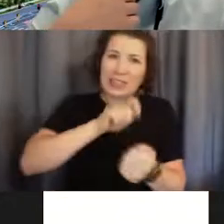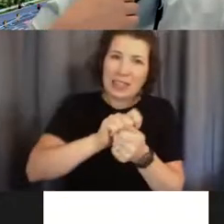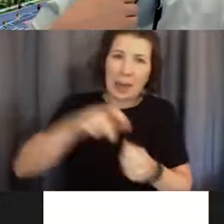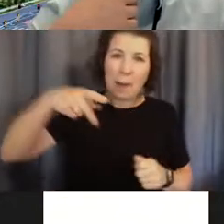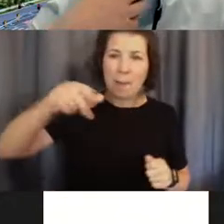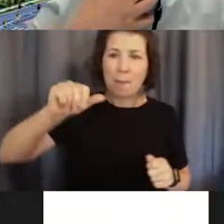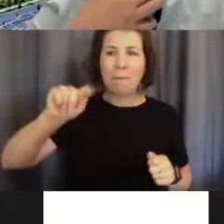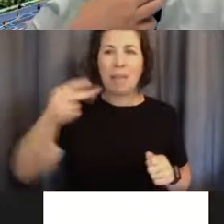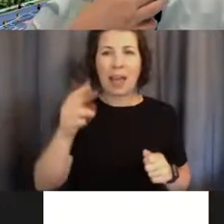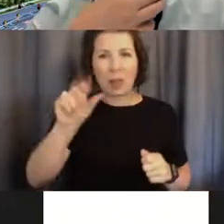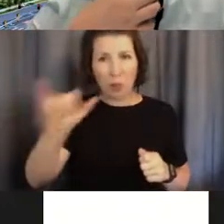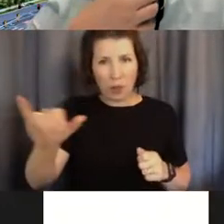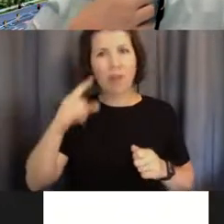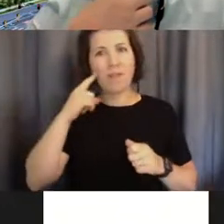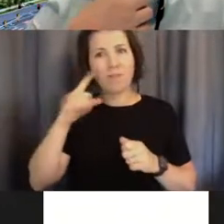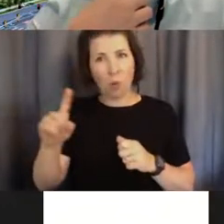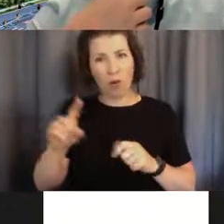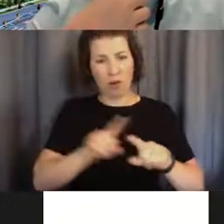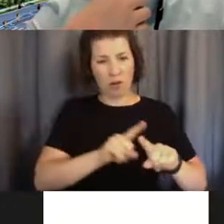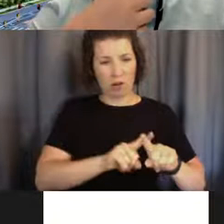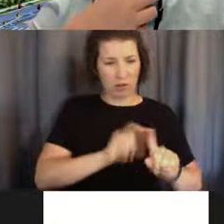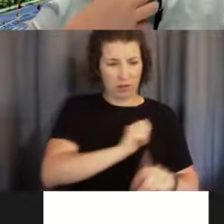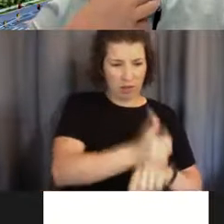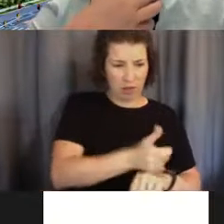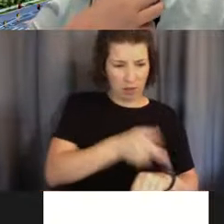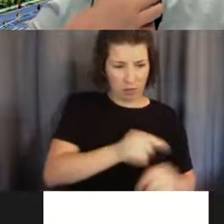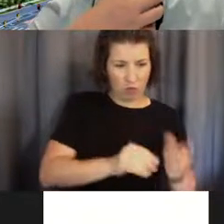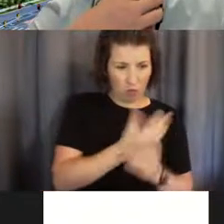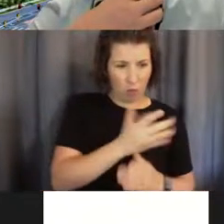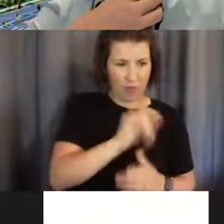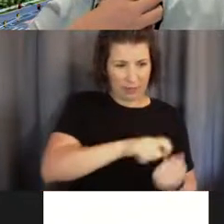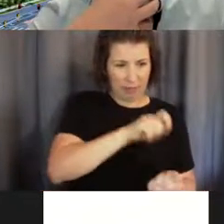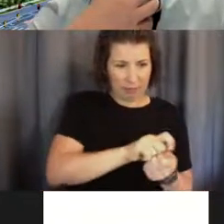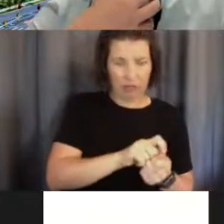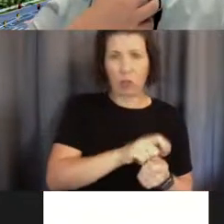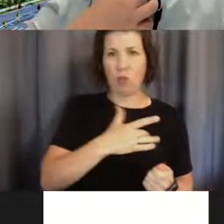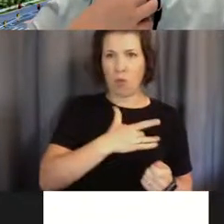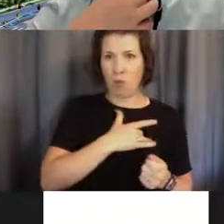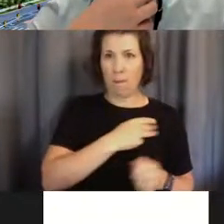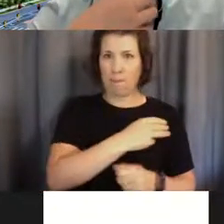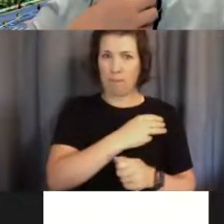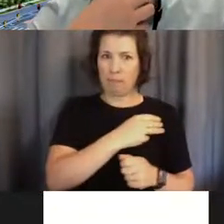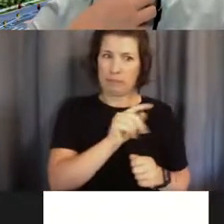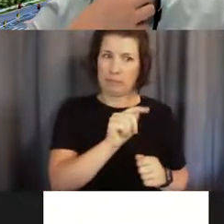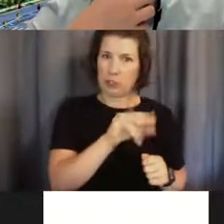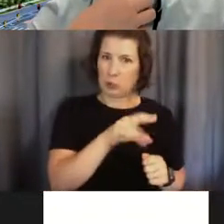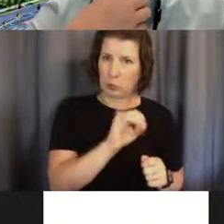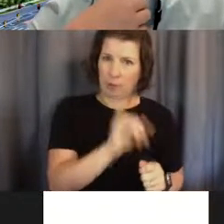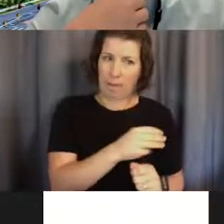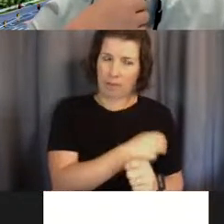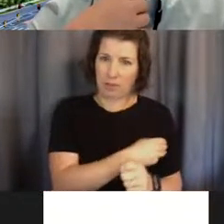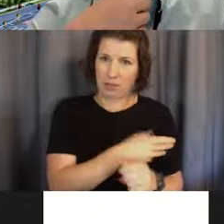differentiating heart muscle. And so I had this idea that nobody